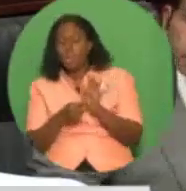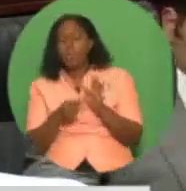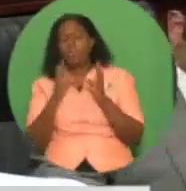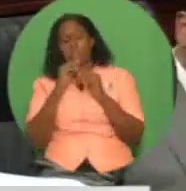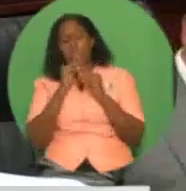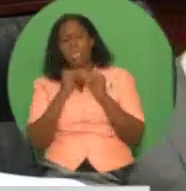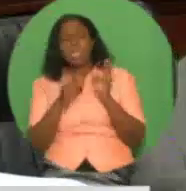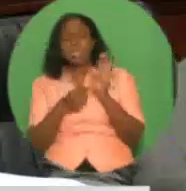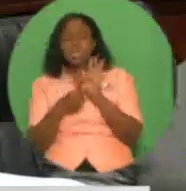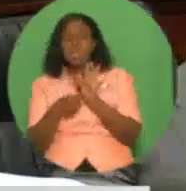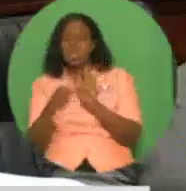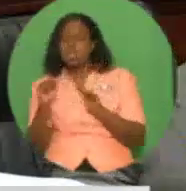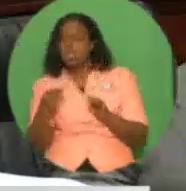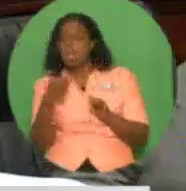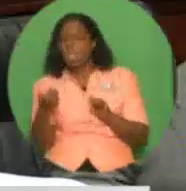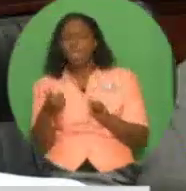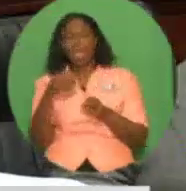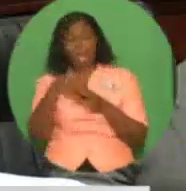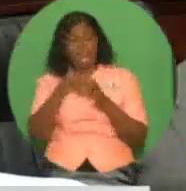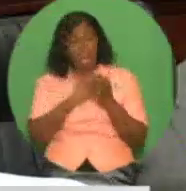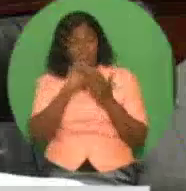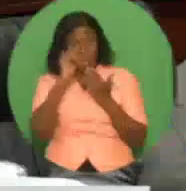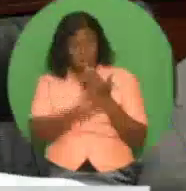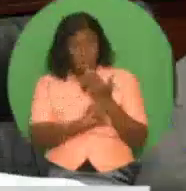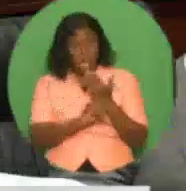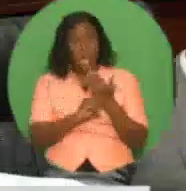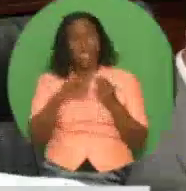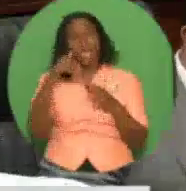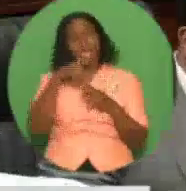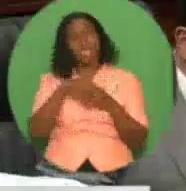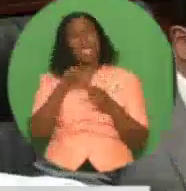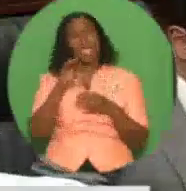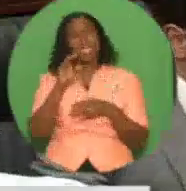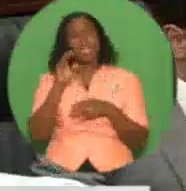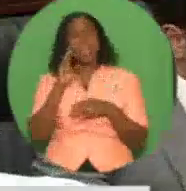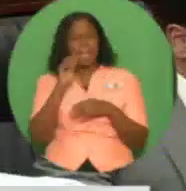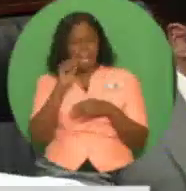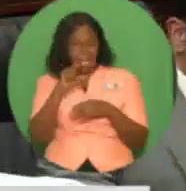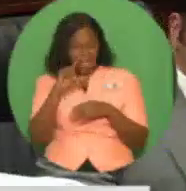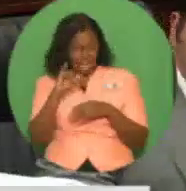-October this month in Bali, Indonesia. At